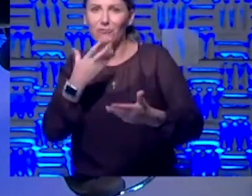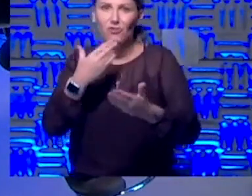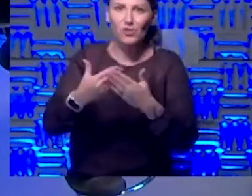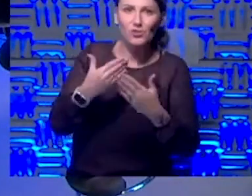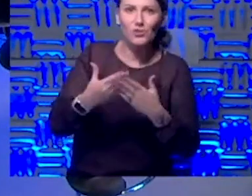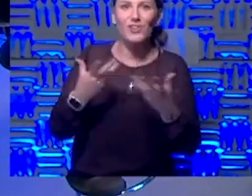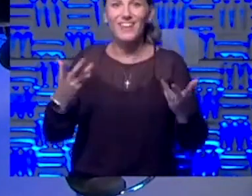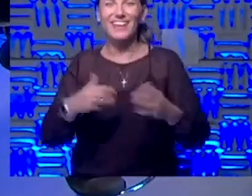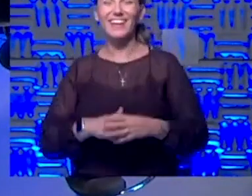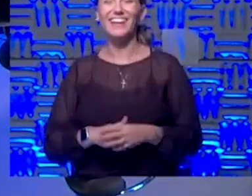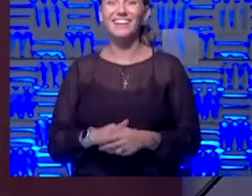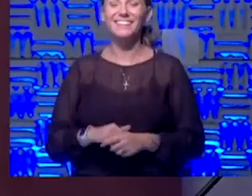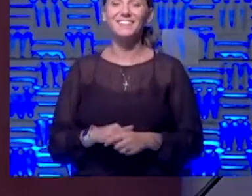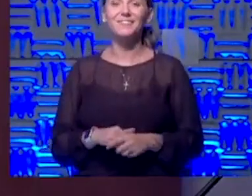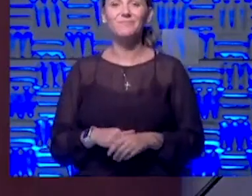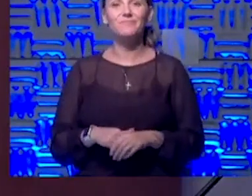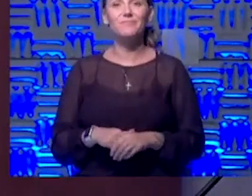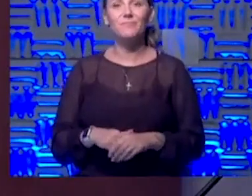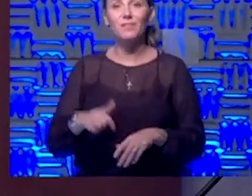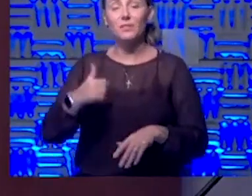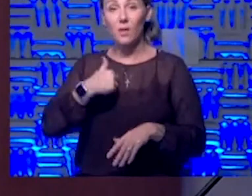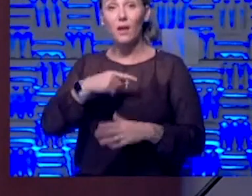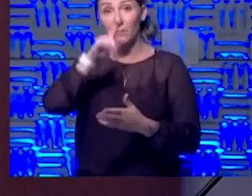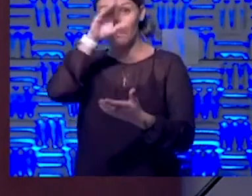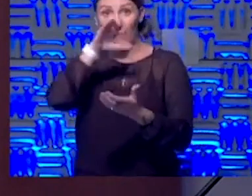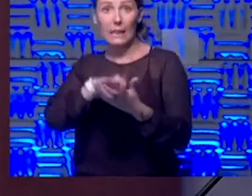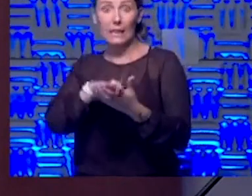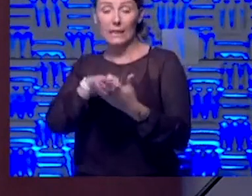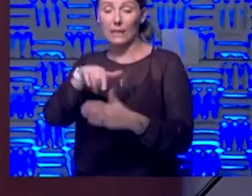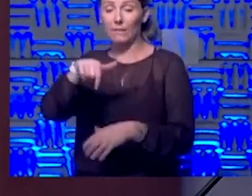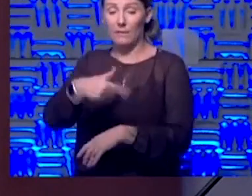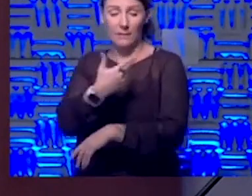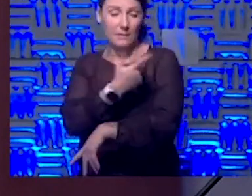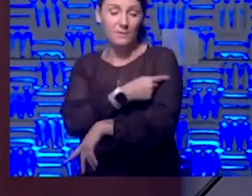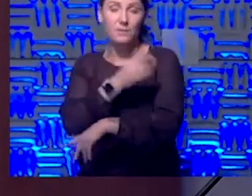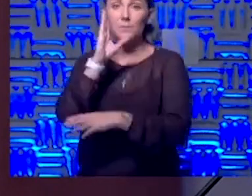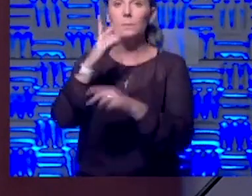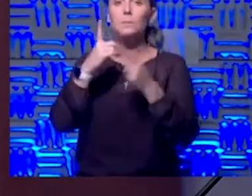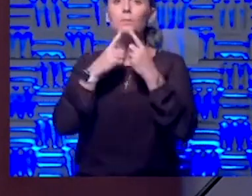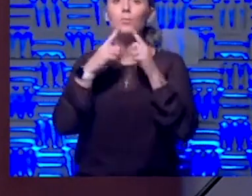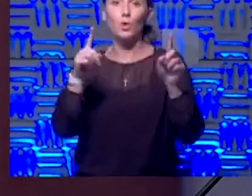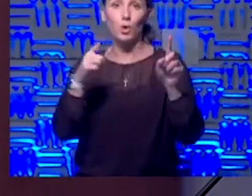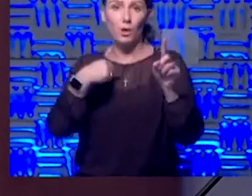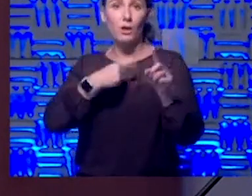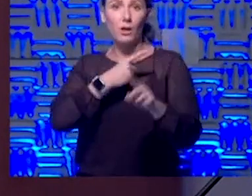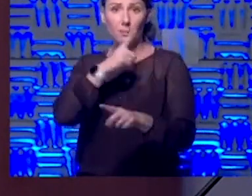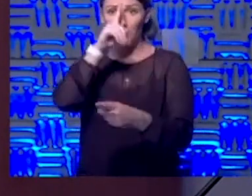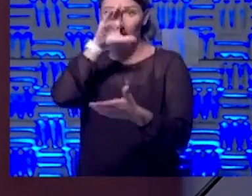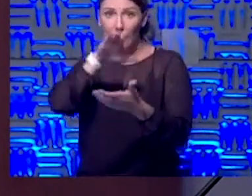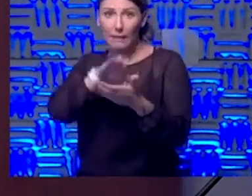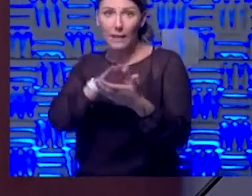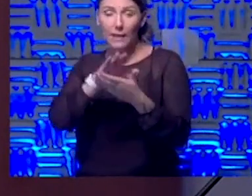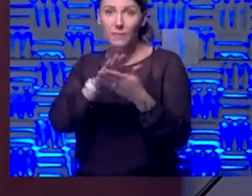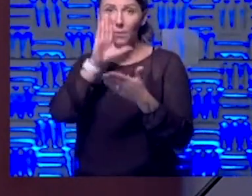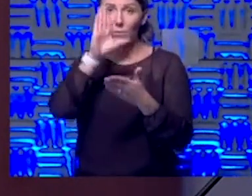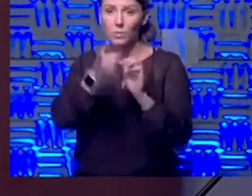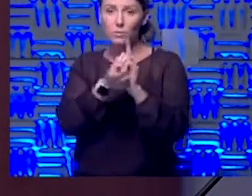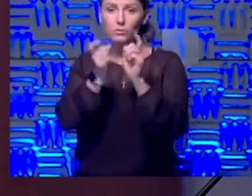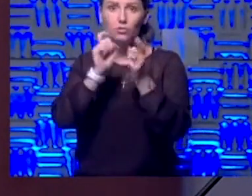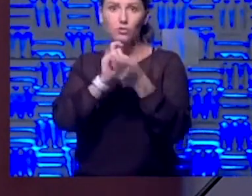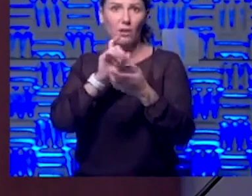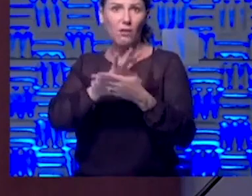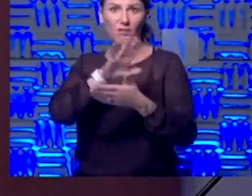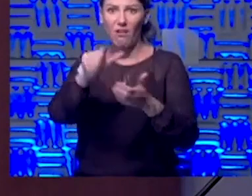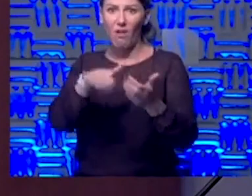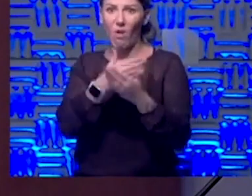Jean-Luc speak. So, you know, I do believe this vaccine is going to work. I do believe it's going to change our pandemic. It's going to change